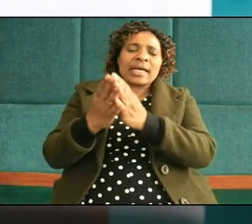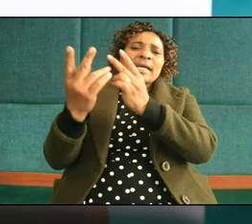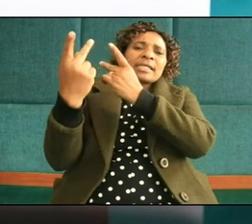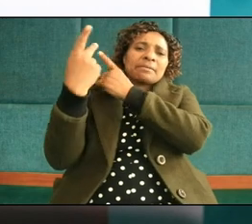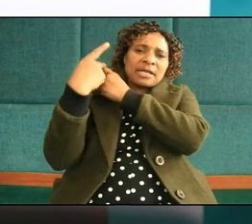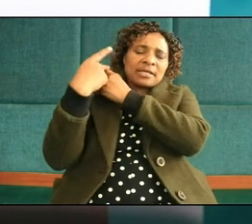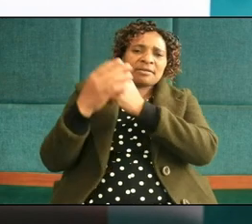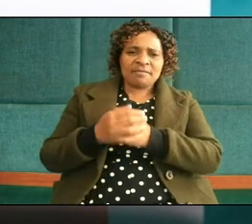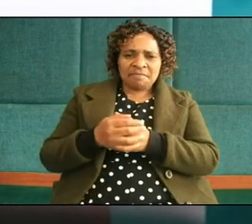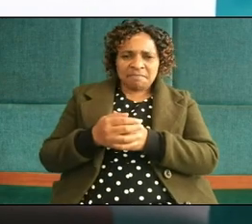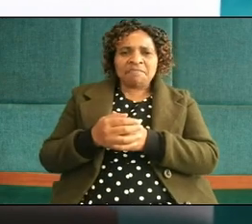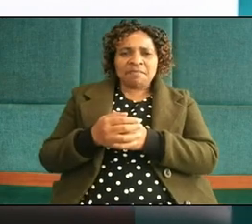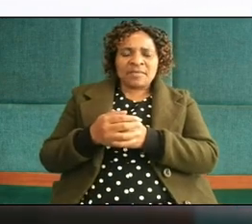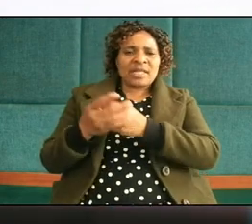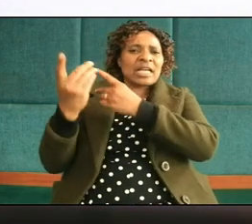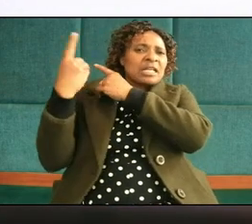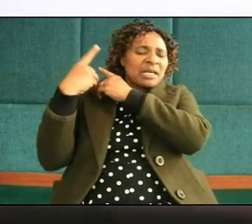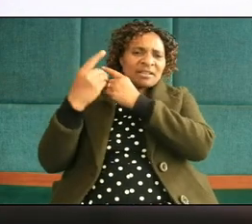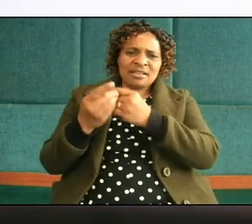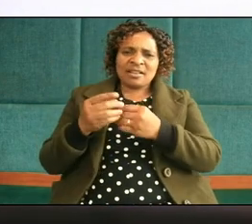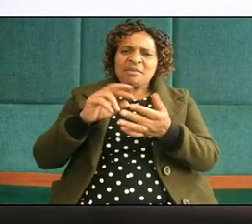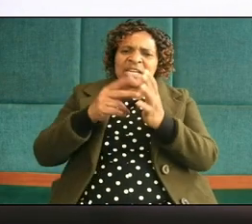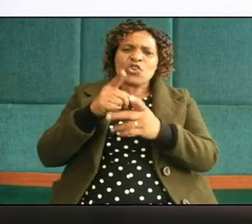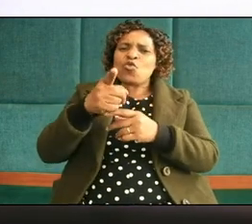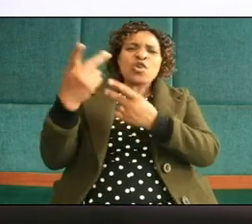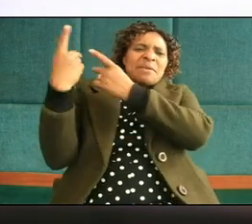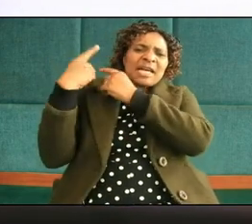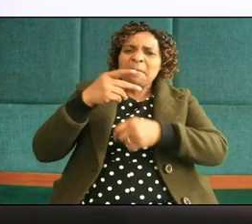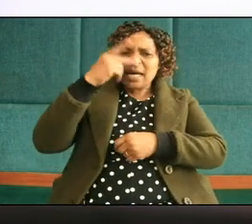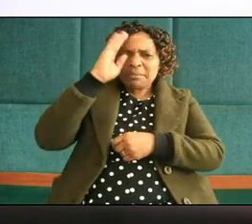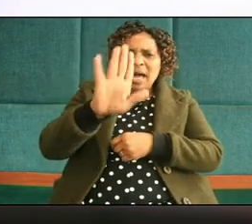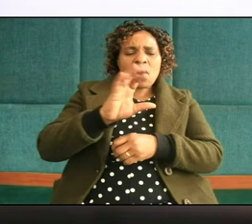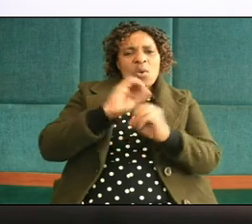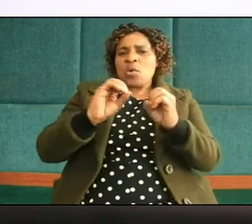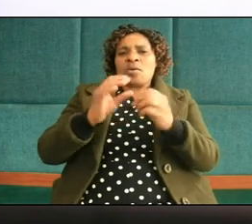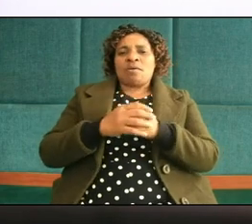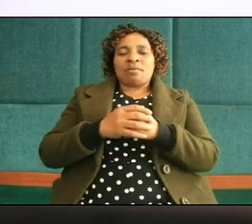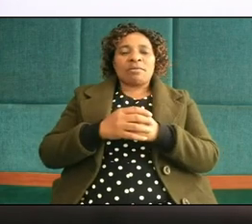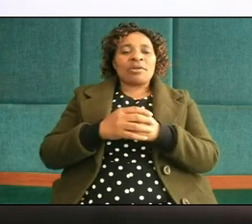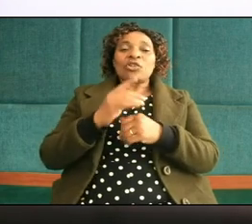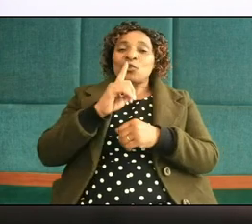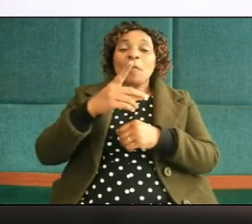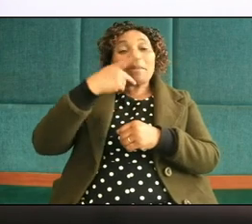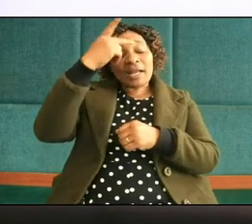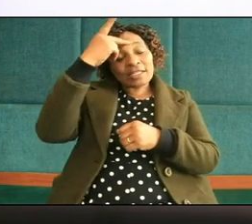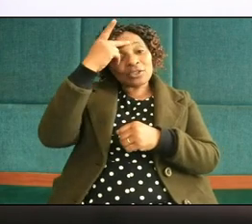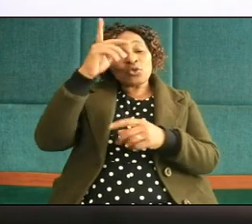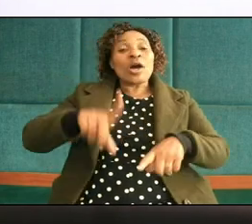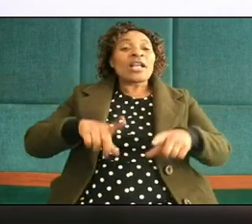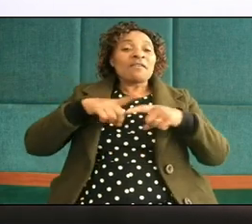to your parents don't tell to your parents parents you are living with children who are hiding